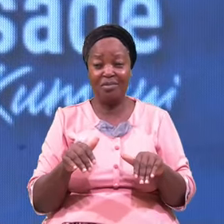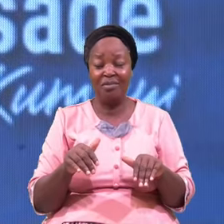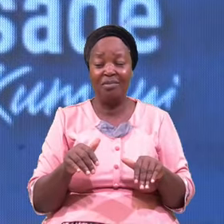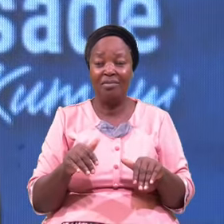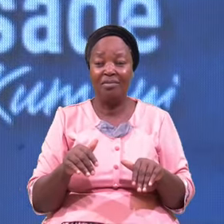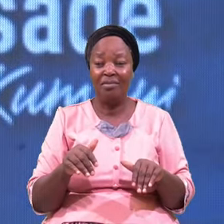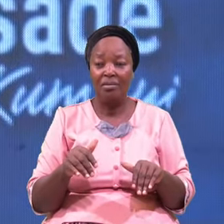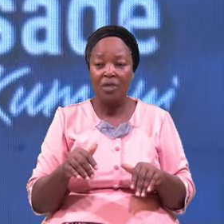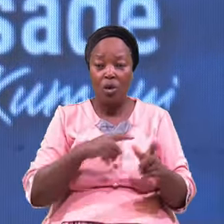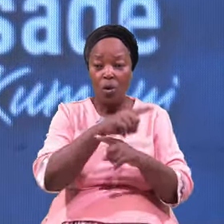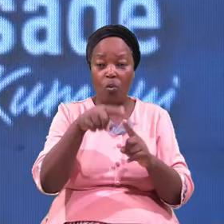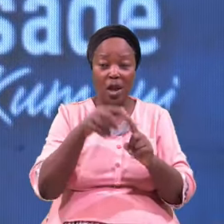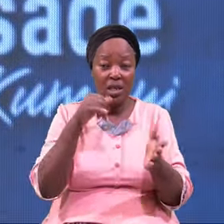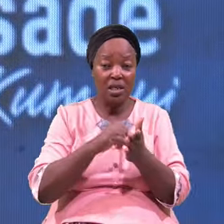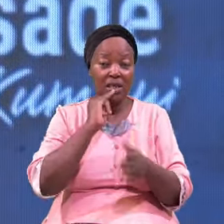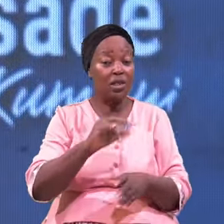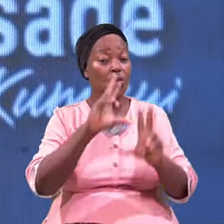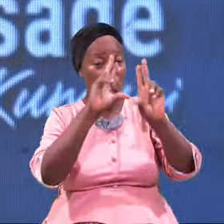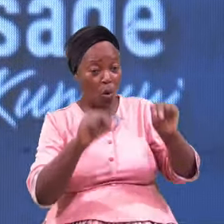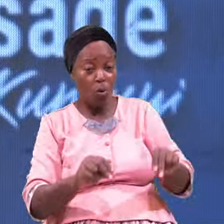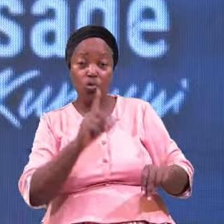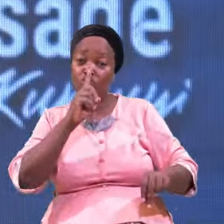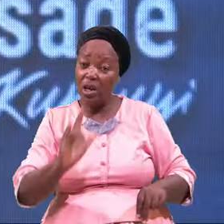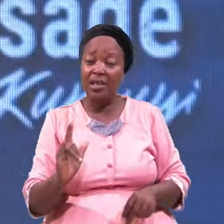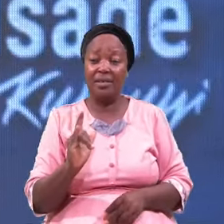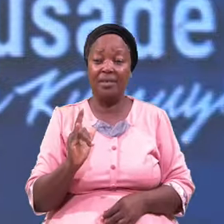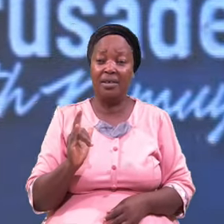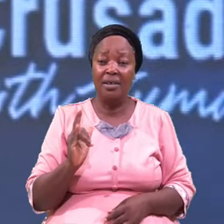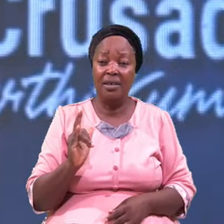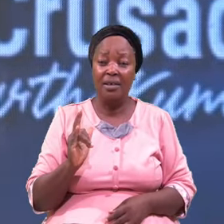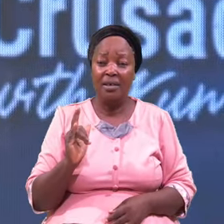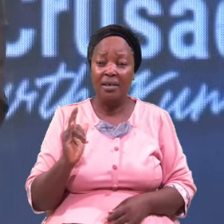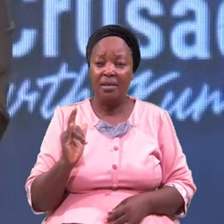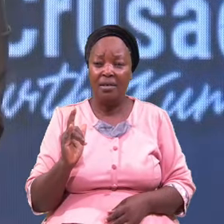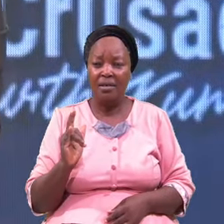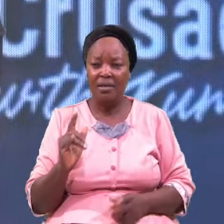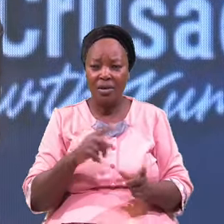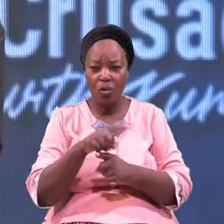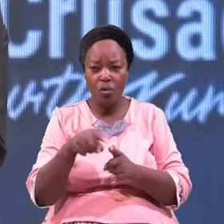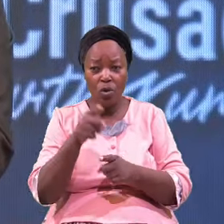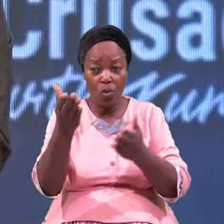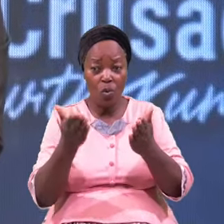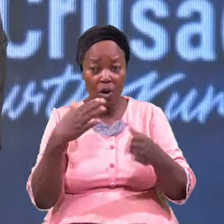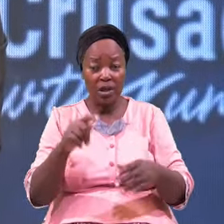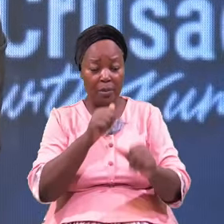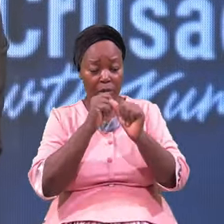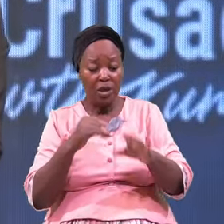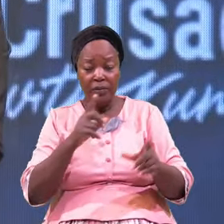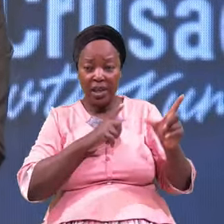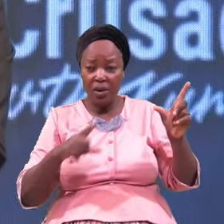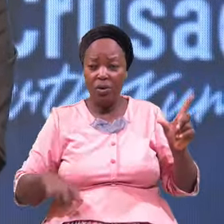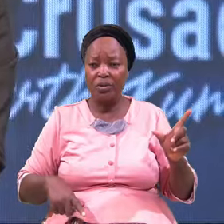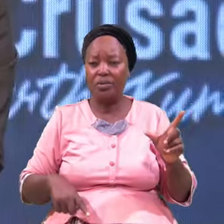When It Is No In Reality When You Want The Blessing Of The Lord